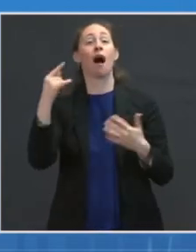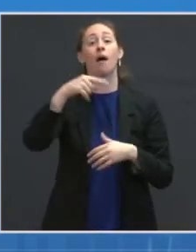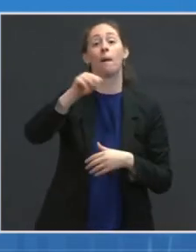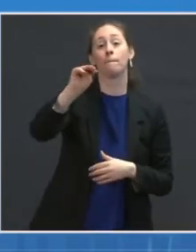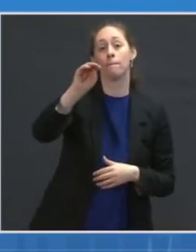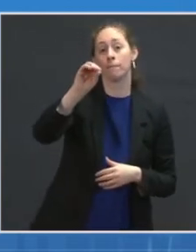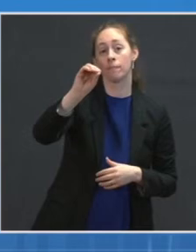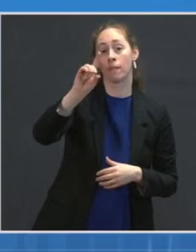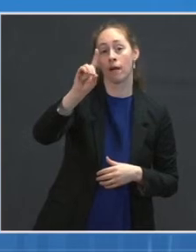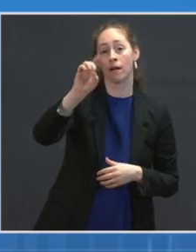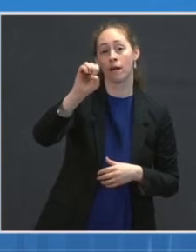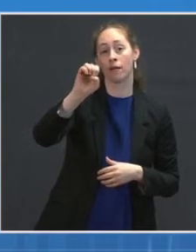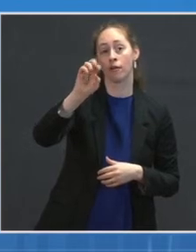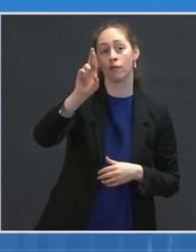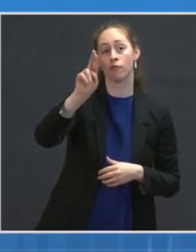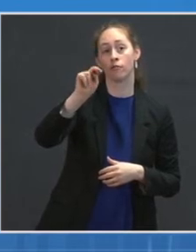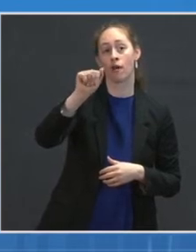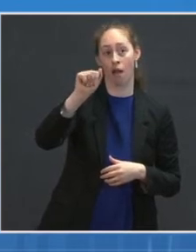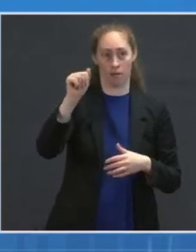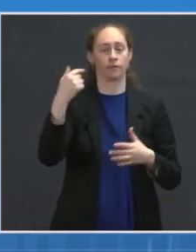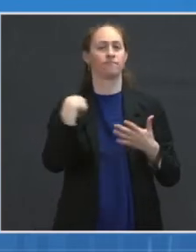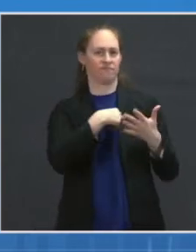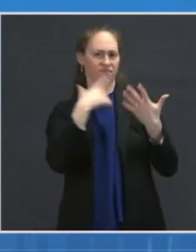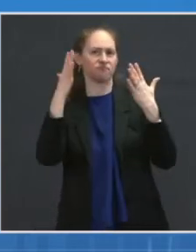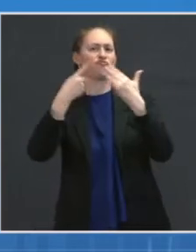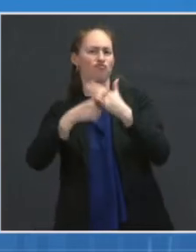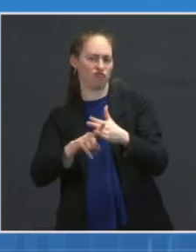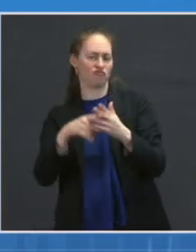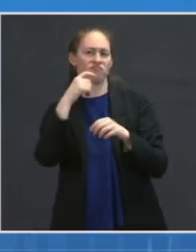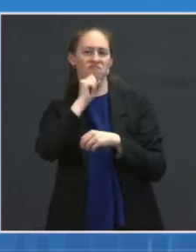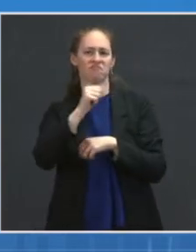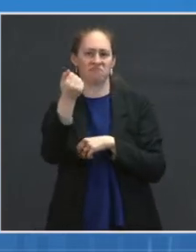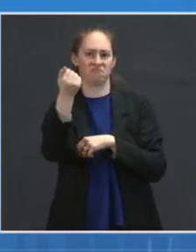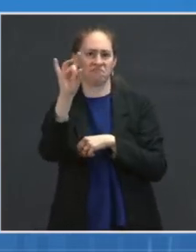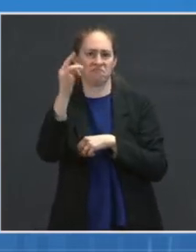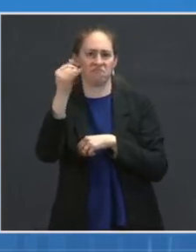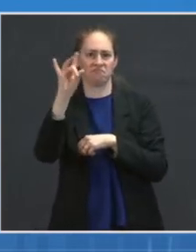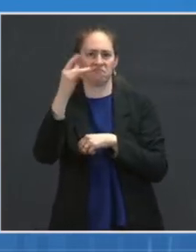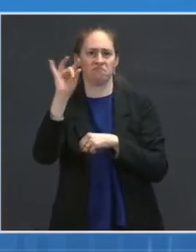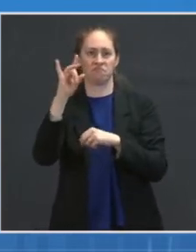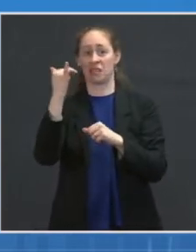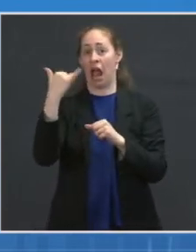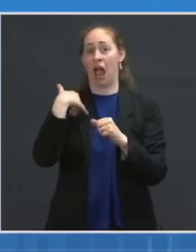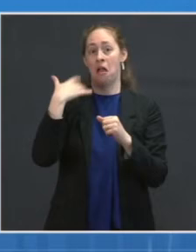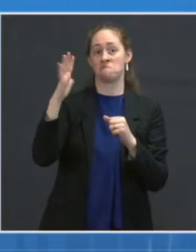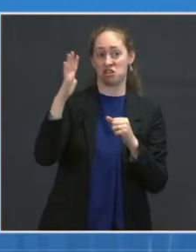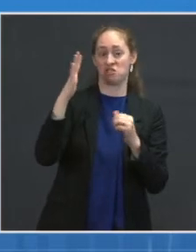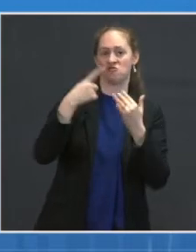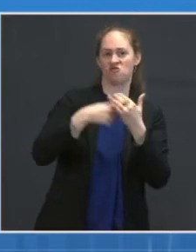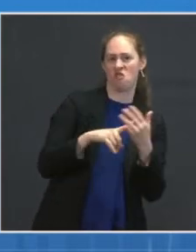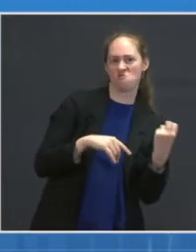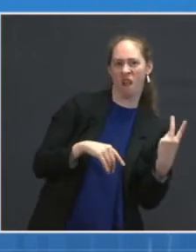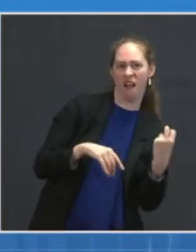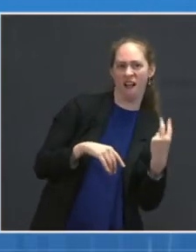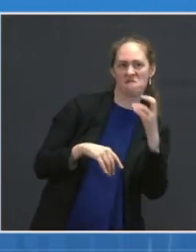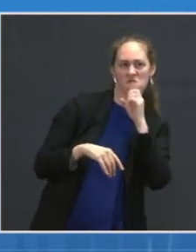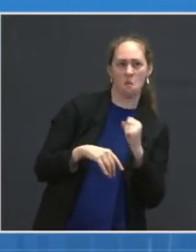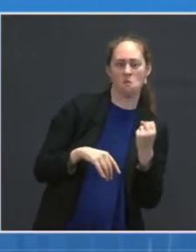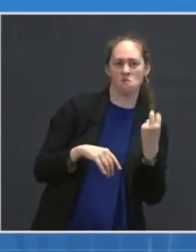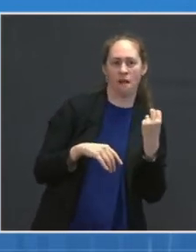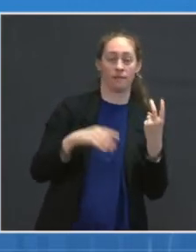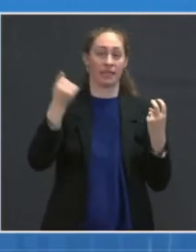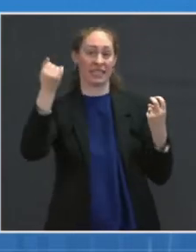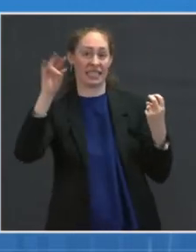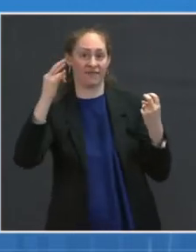18-year-olds. They are now currently enrolling 12- to 17-year-olds. So let me take a moment to